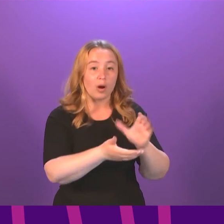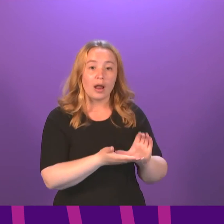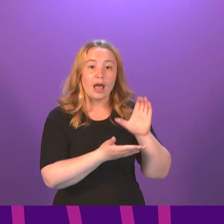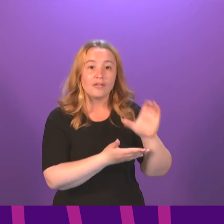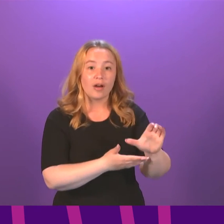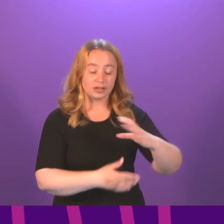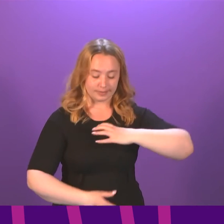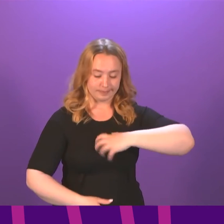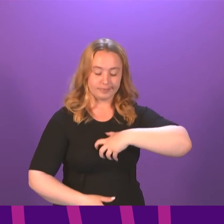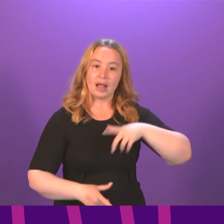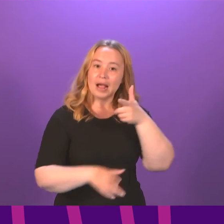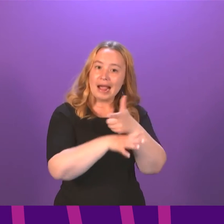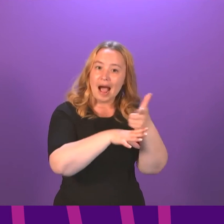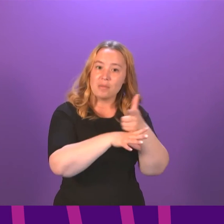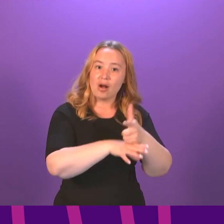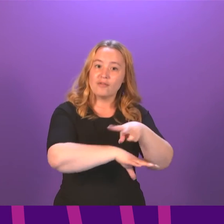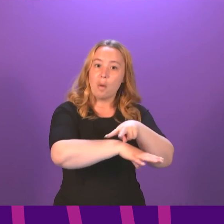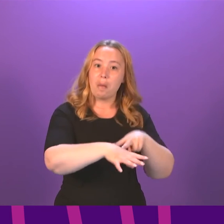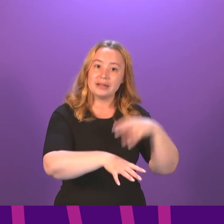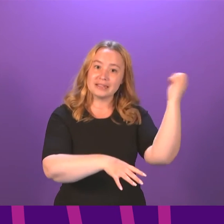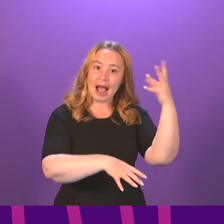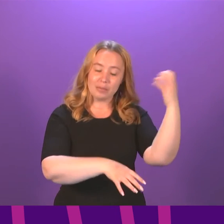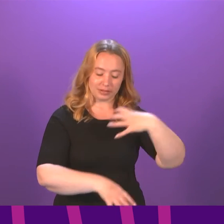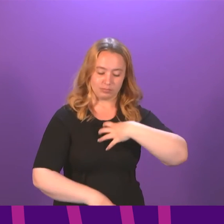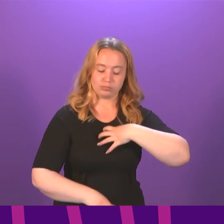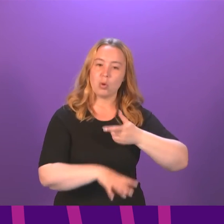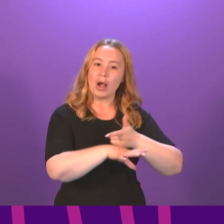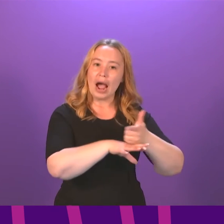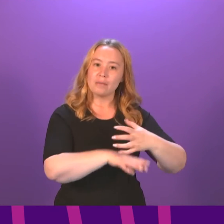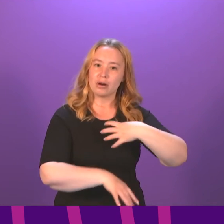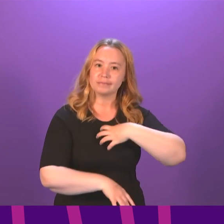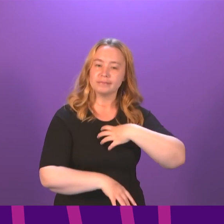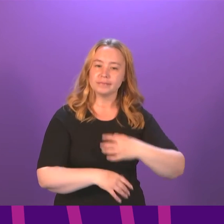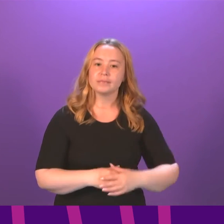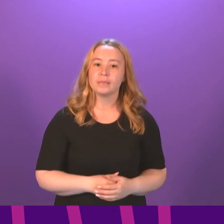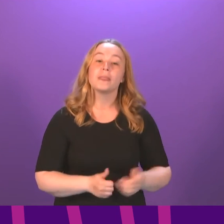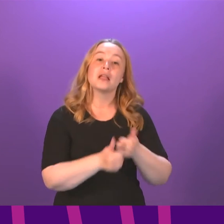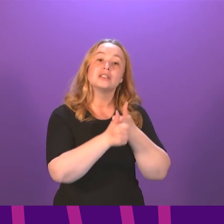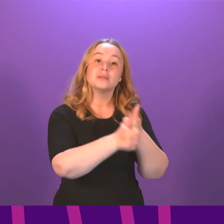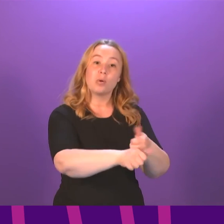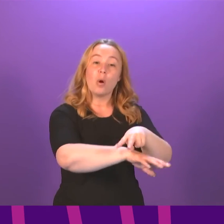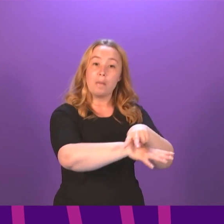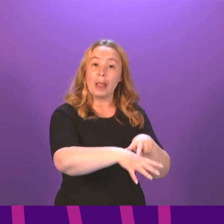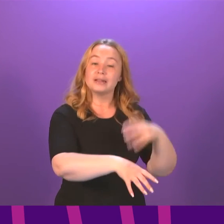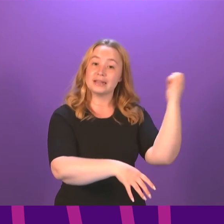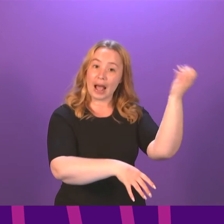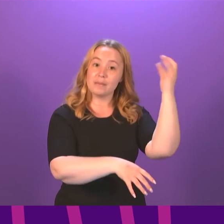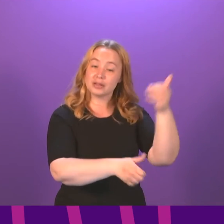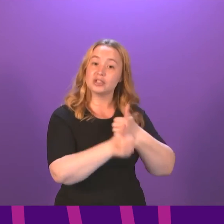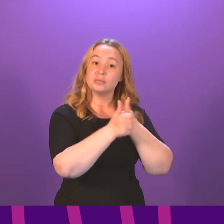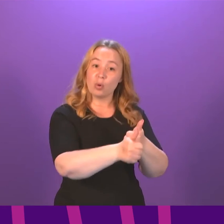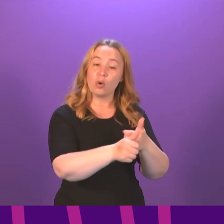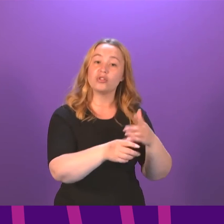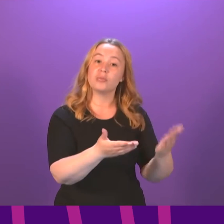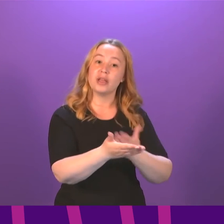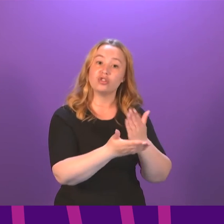of body-worn cameras for police officers and ambulance crews. First Minister. We support the efforts of Police Scotland and the Scottish Ambulance Service to protect